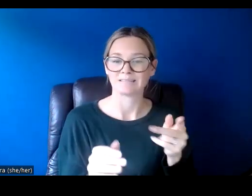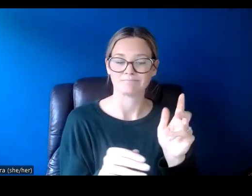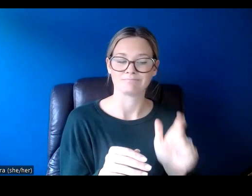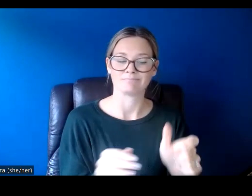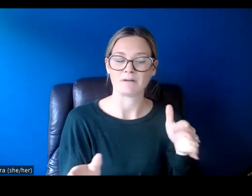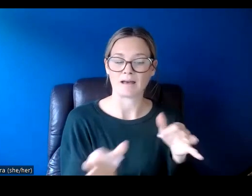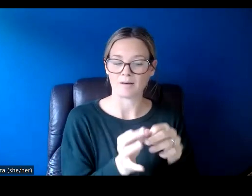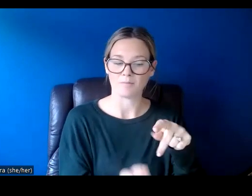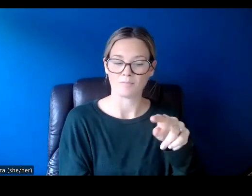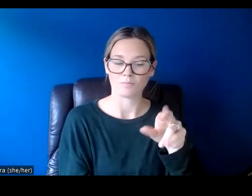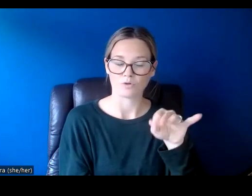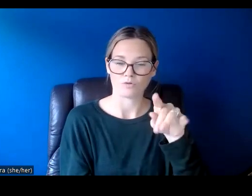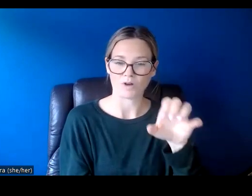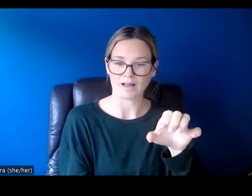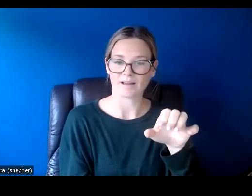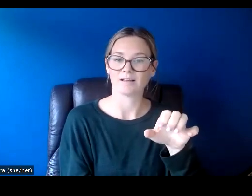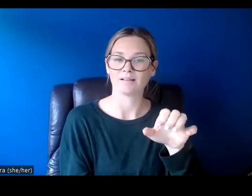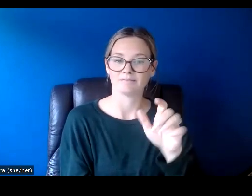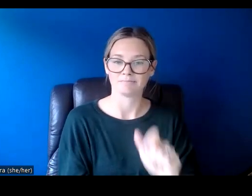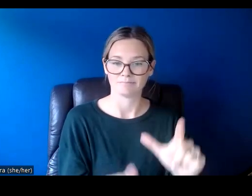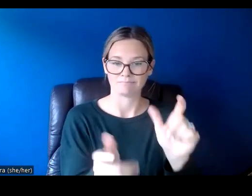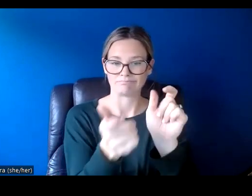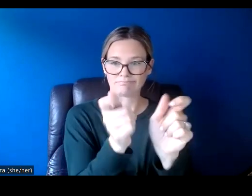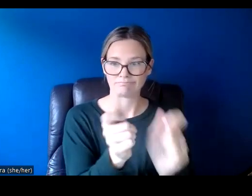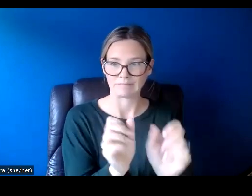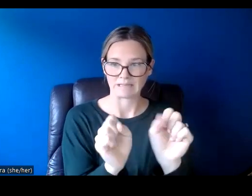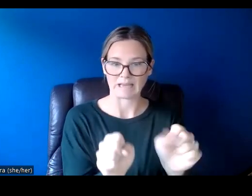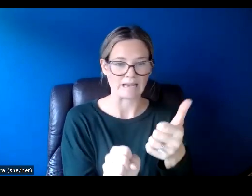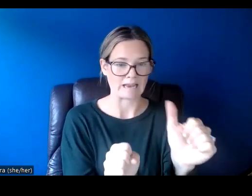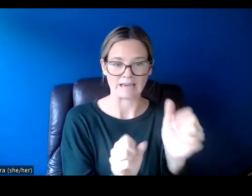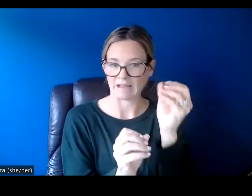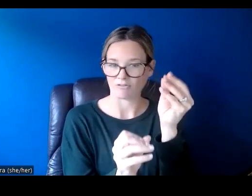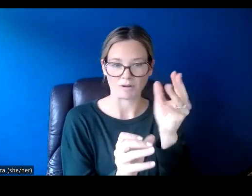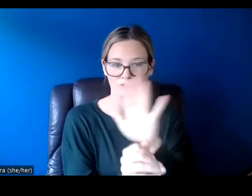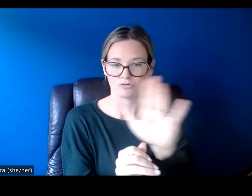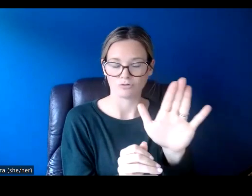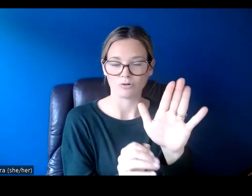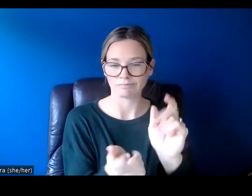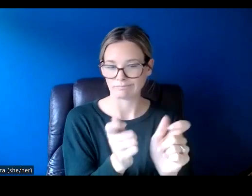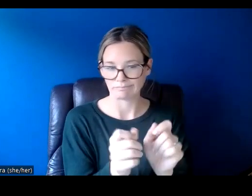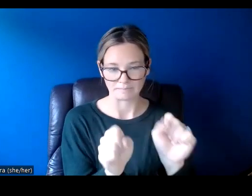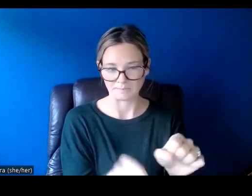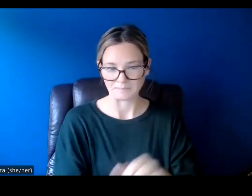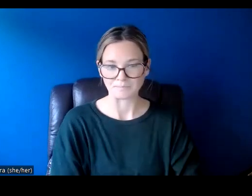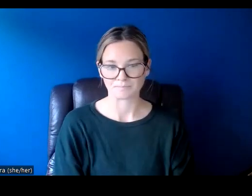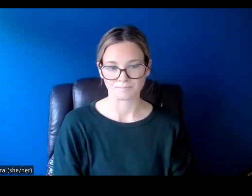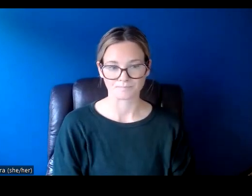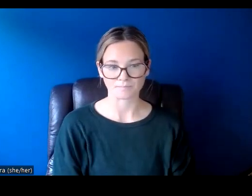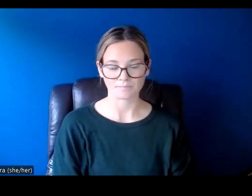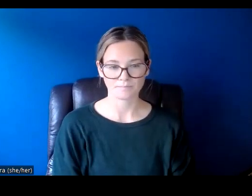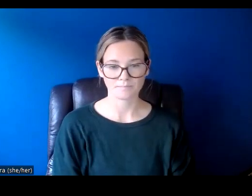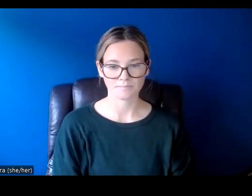says update profile and it will let you edit any of the organization profile